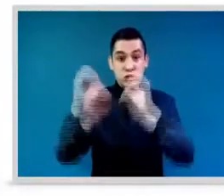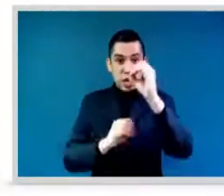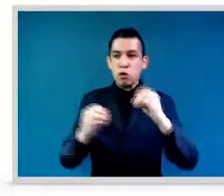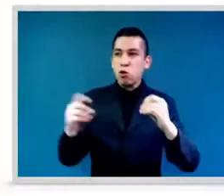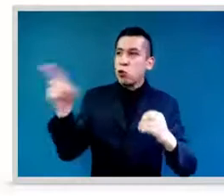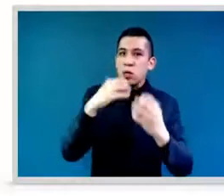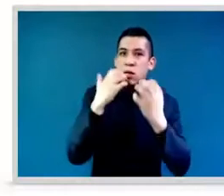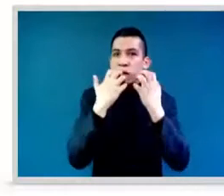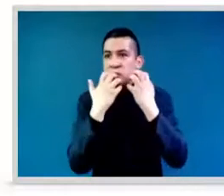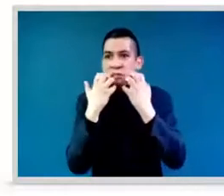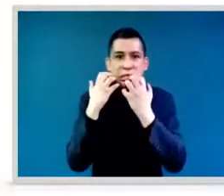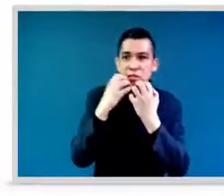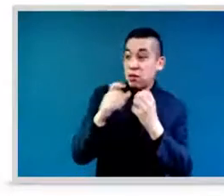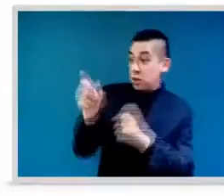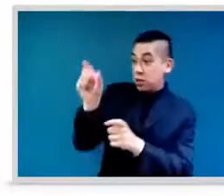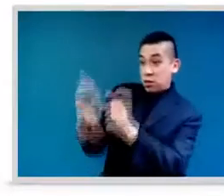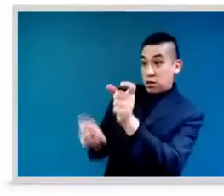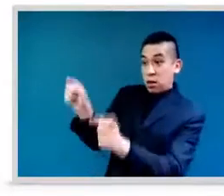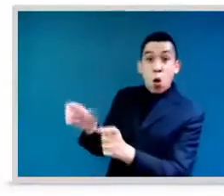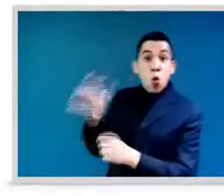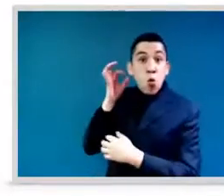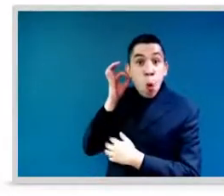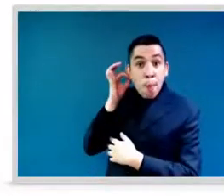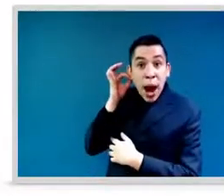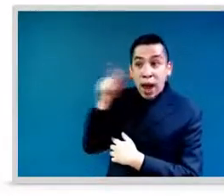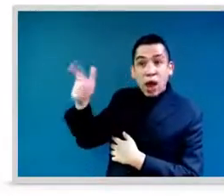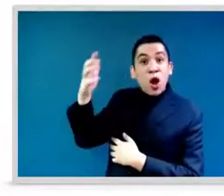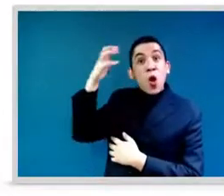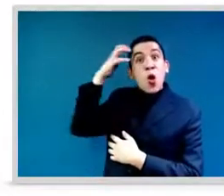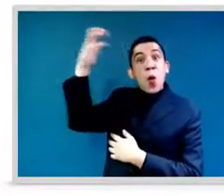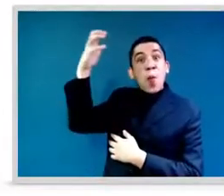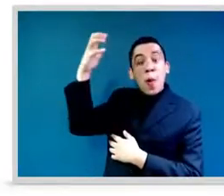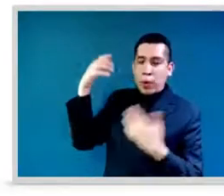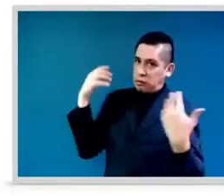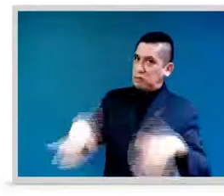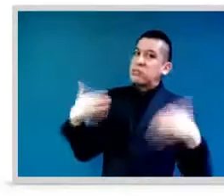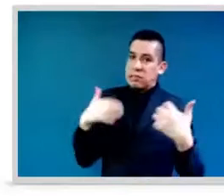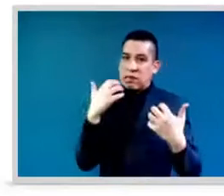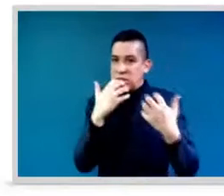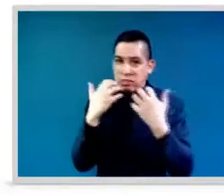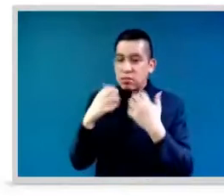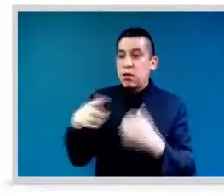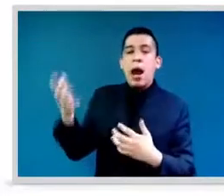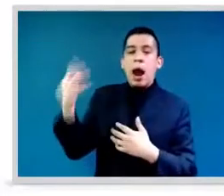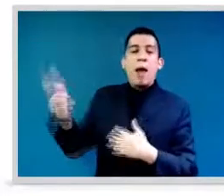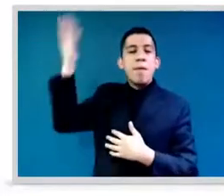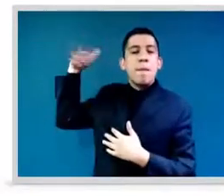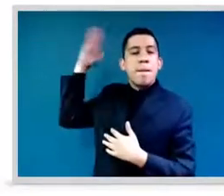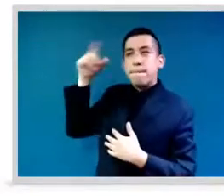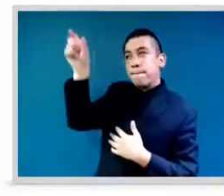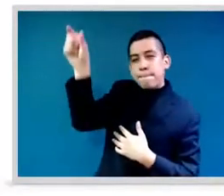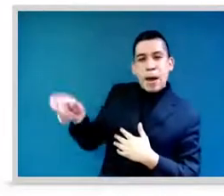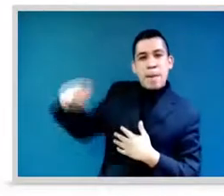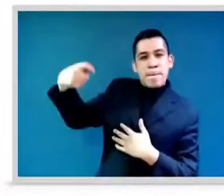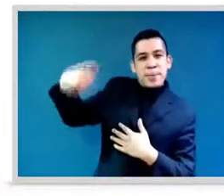only 41% are comfortable with this. This is quite extraordinary. So, it does say that there are really some quite